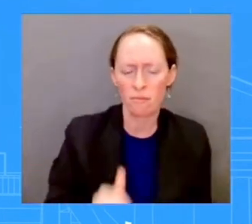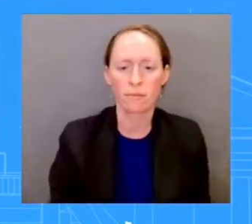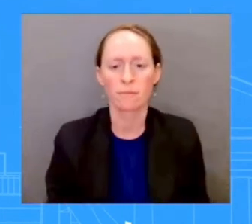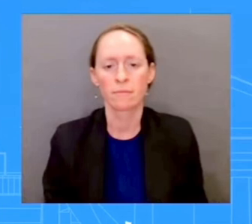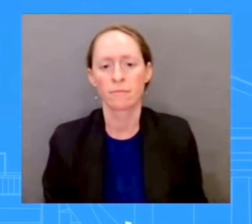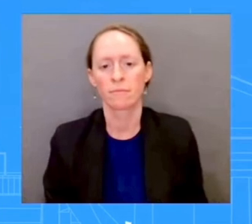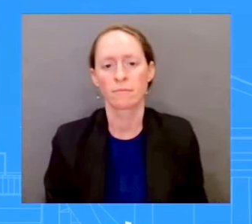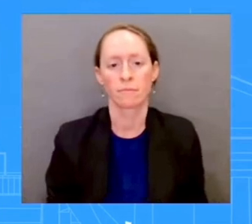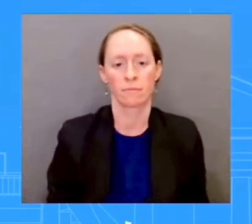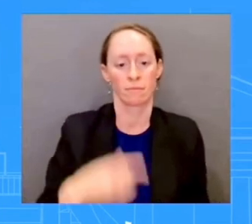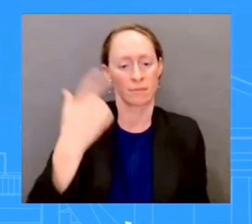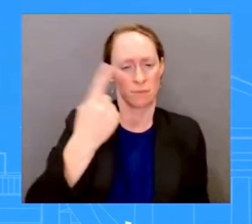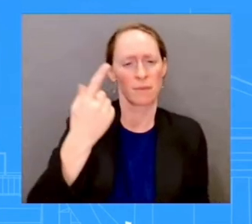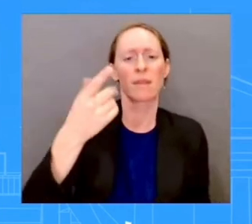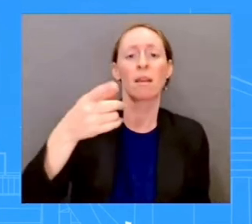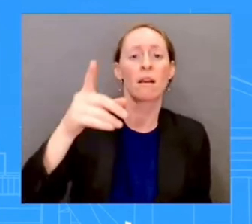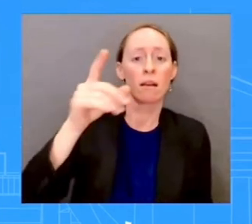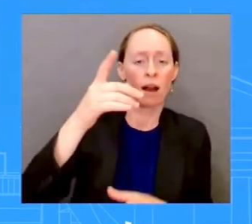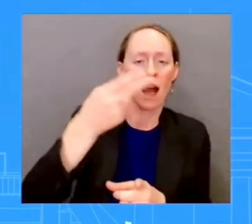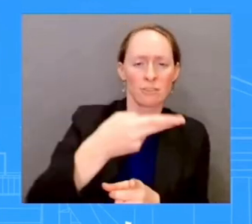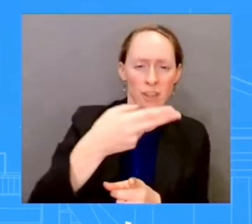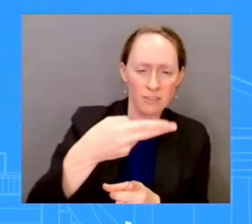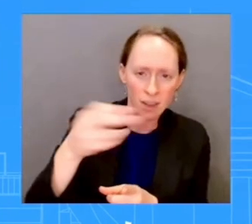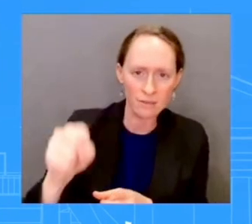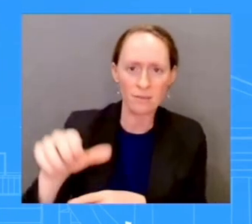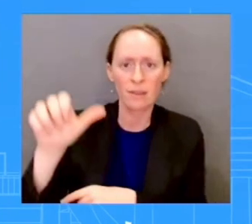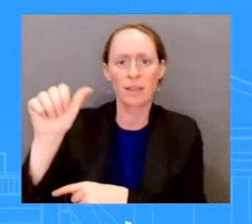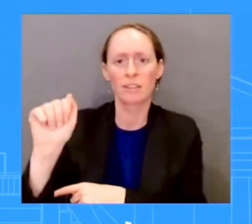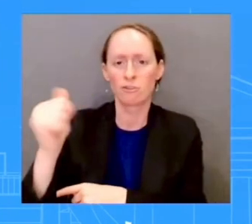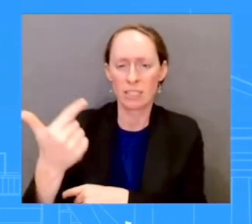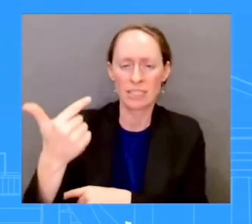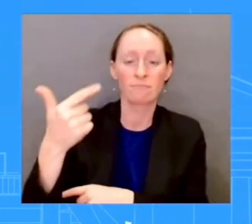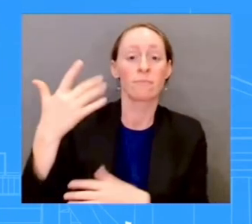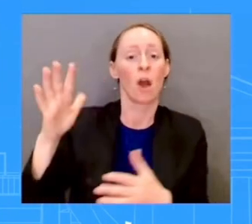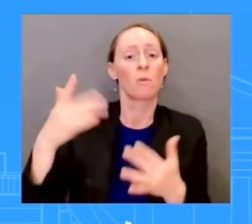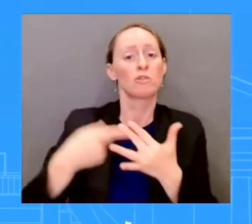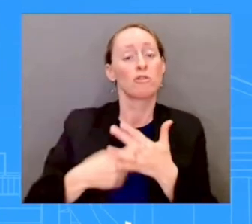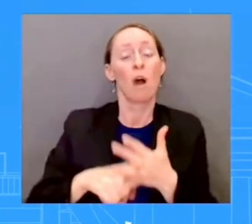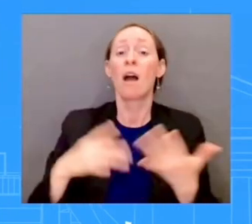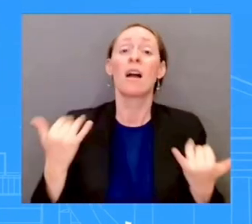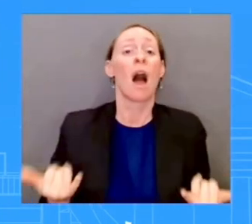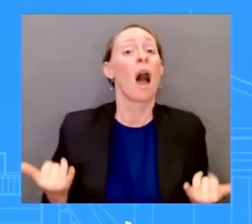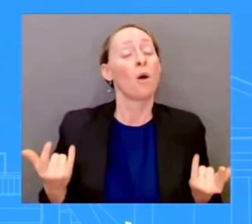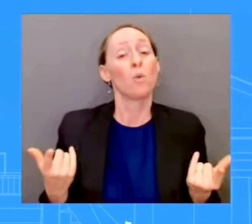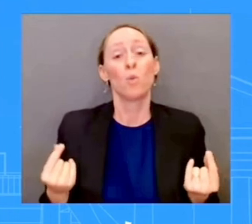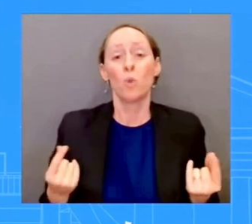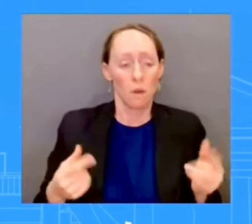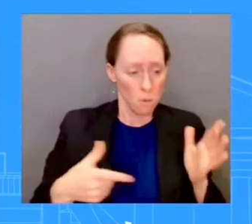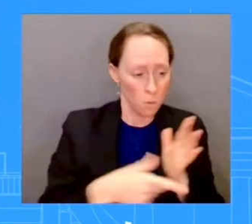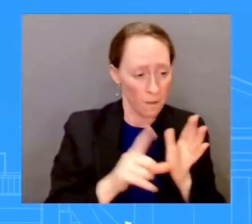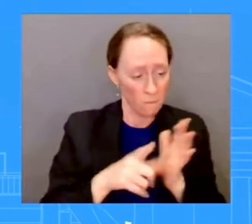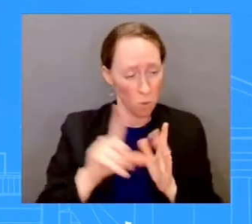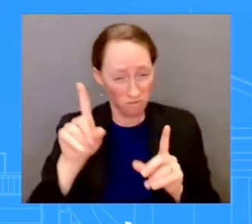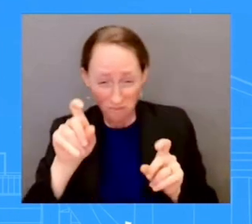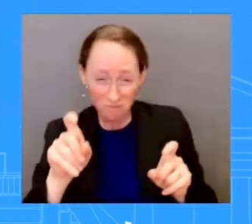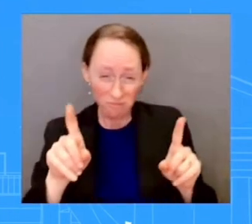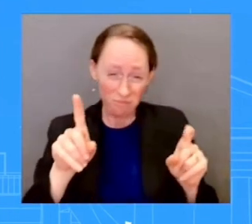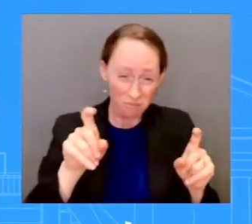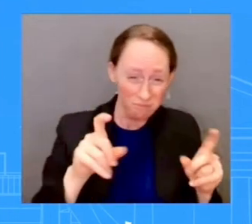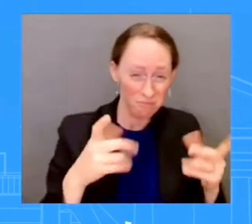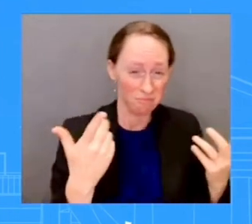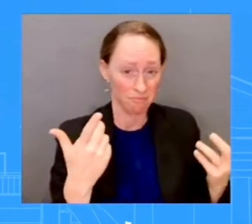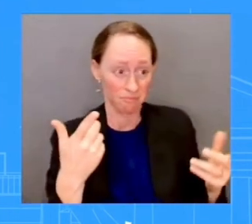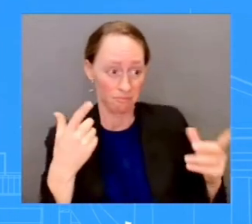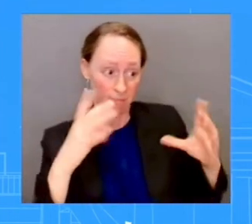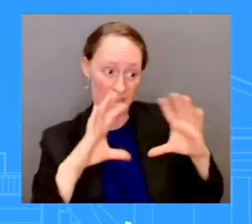the administrative process to review how marijuana is scheduled, as you just kind of laid out. The administration process is an